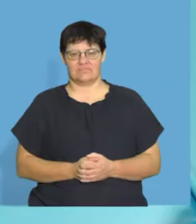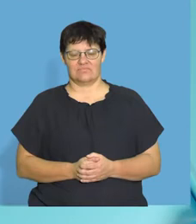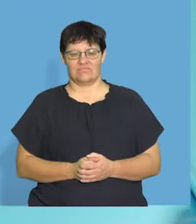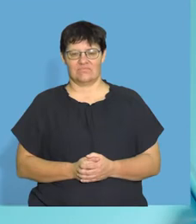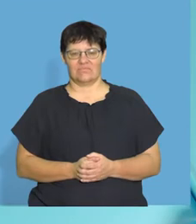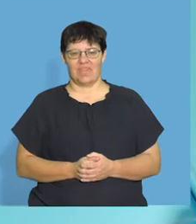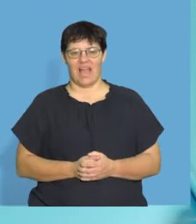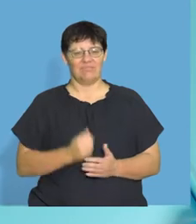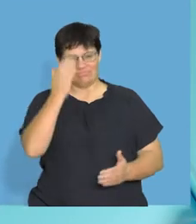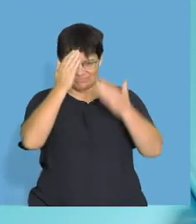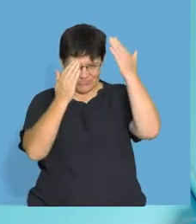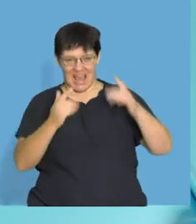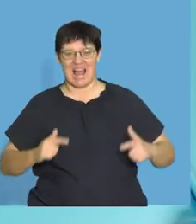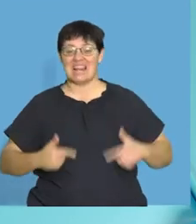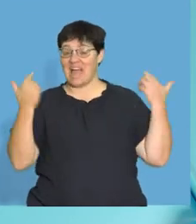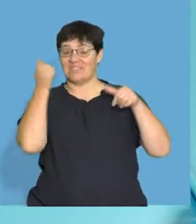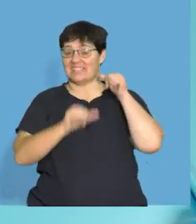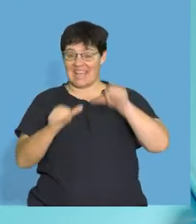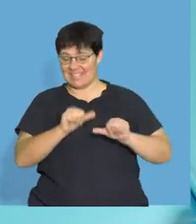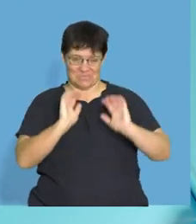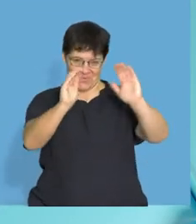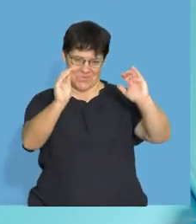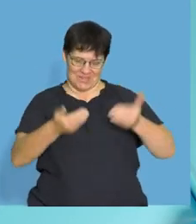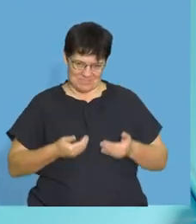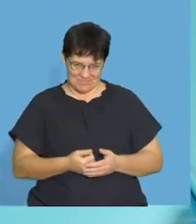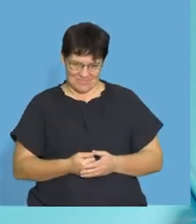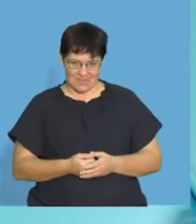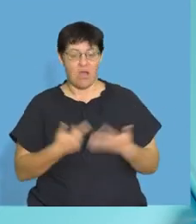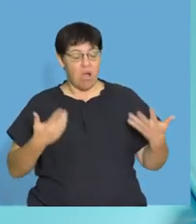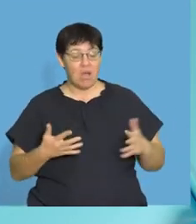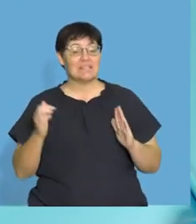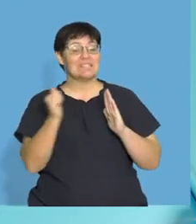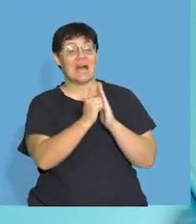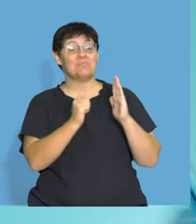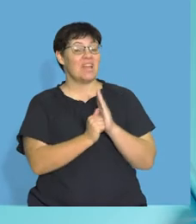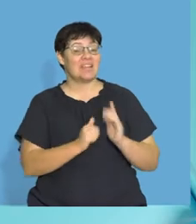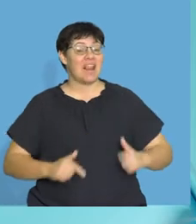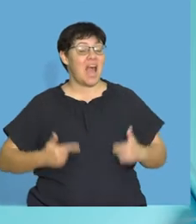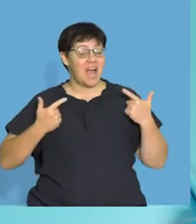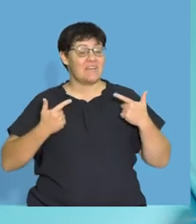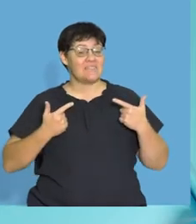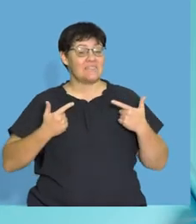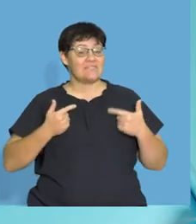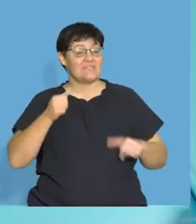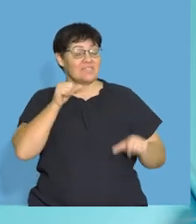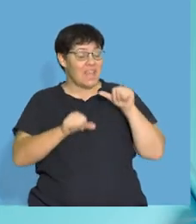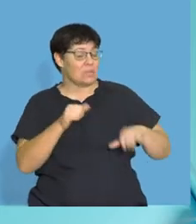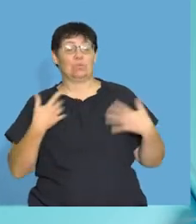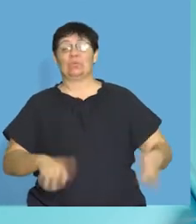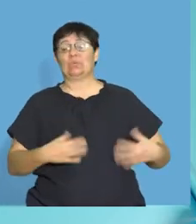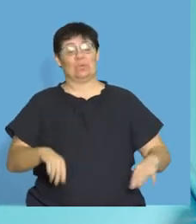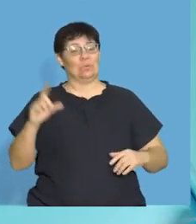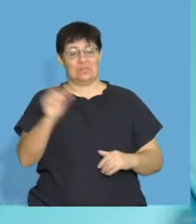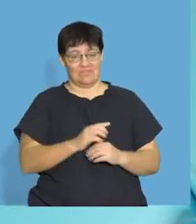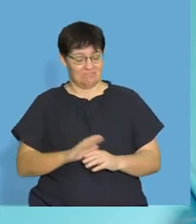Welcome, Life Sciences, to a brand new episode of the wonderful subject of Life Science. If you have been following the